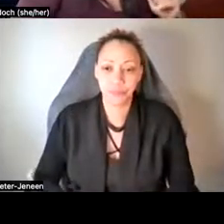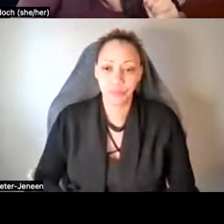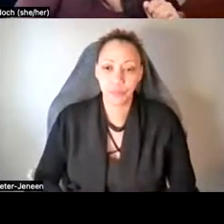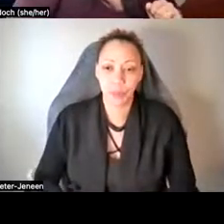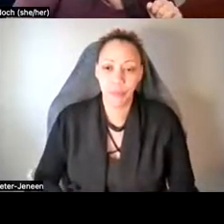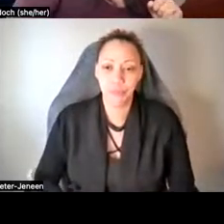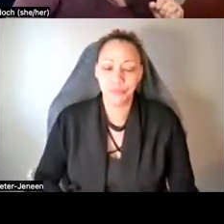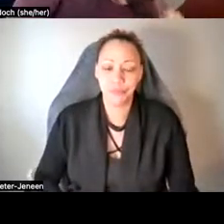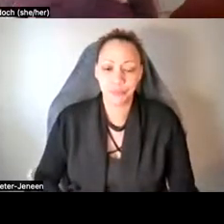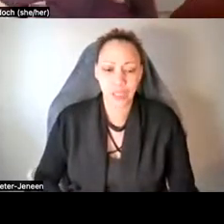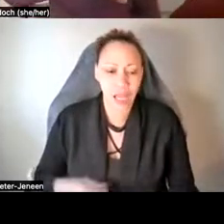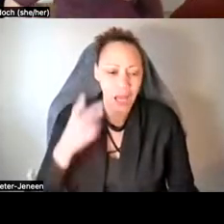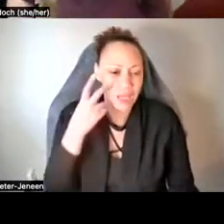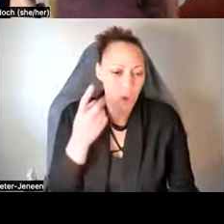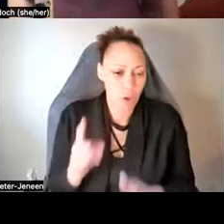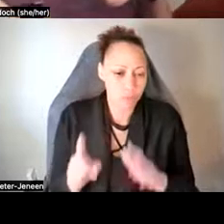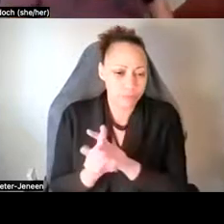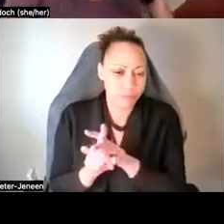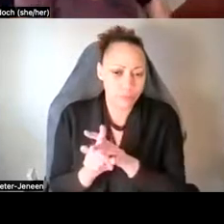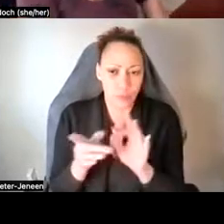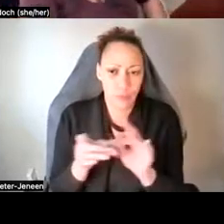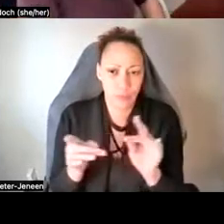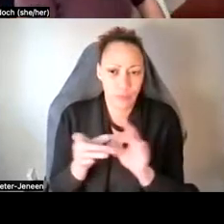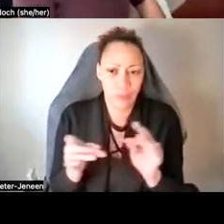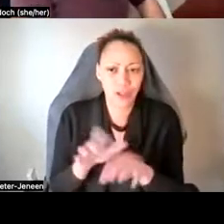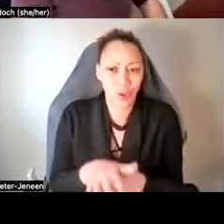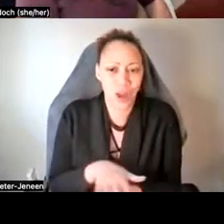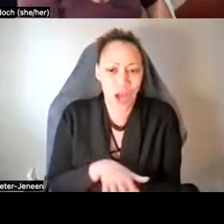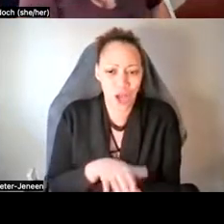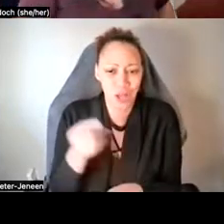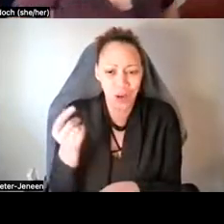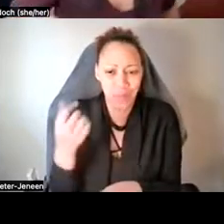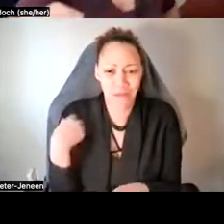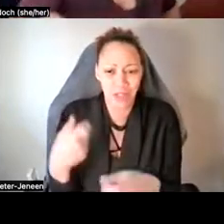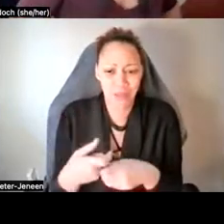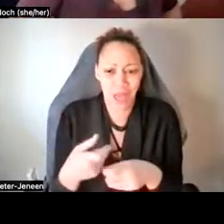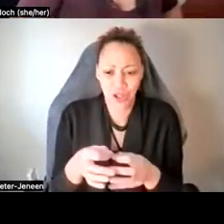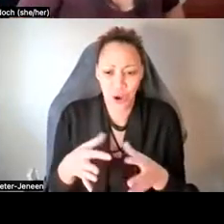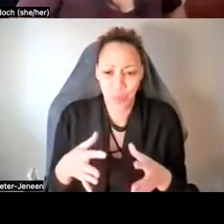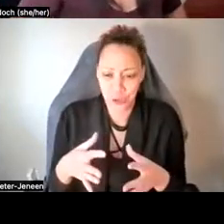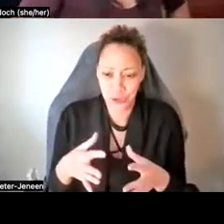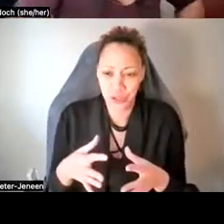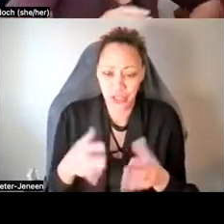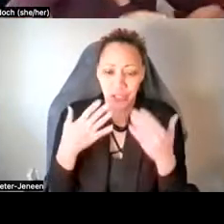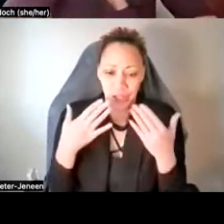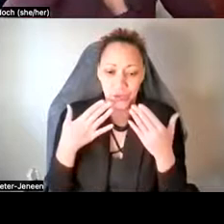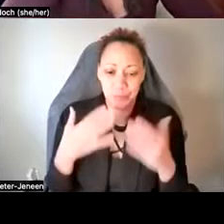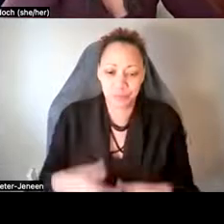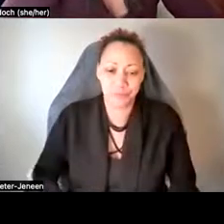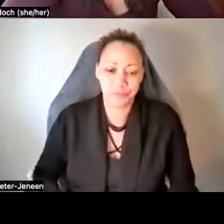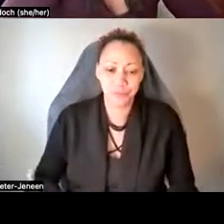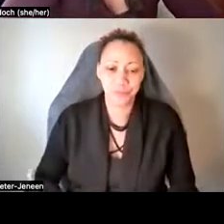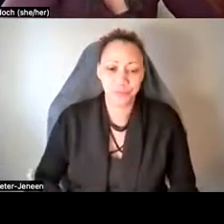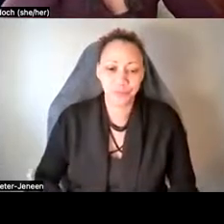yes, I see, I just saw a comment saying that I should slow down a little bit for Spanish interpreters. Thank you for that. Um,